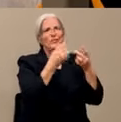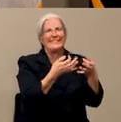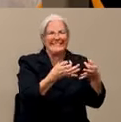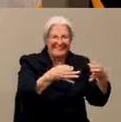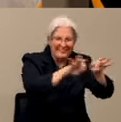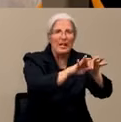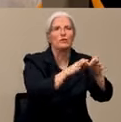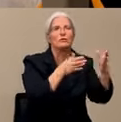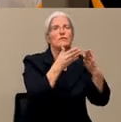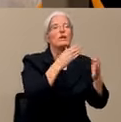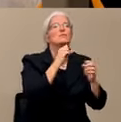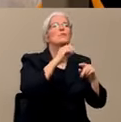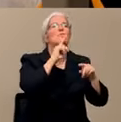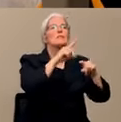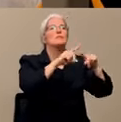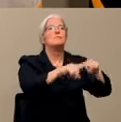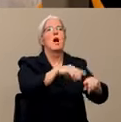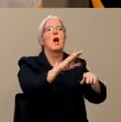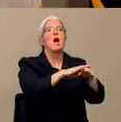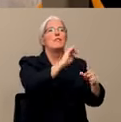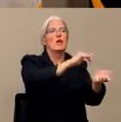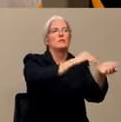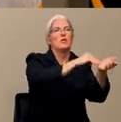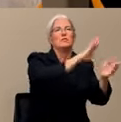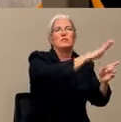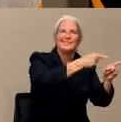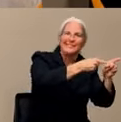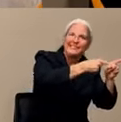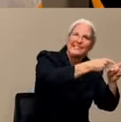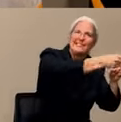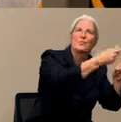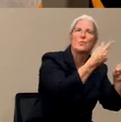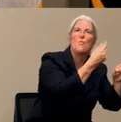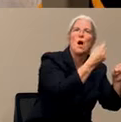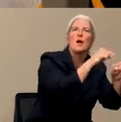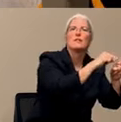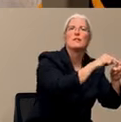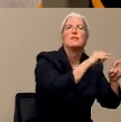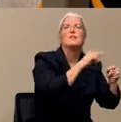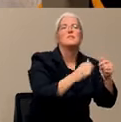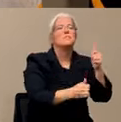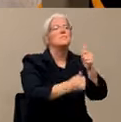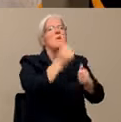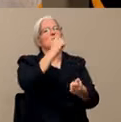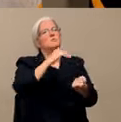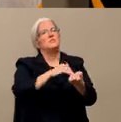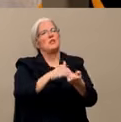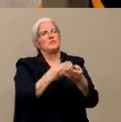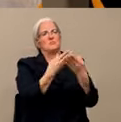general, health care offices are open. Thank you.